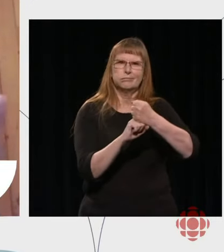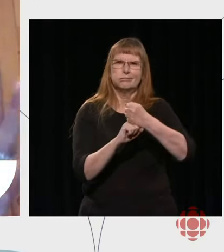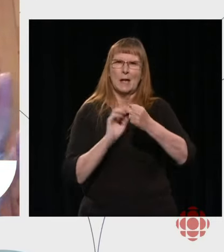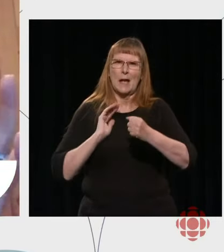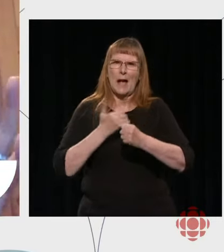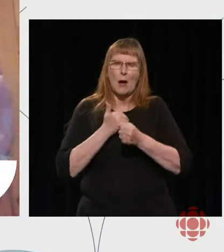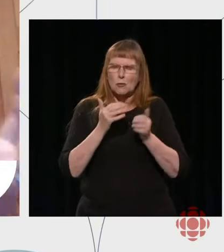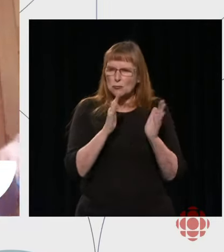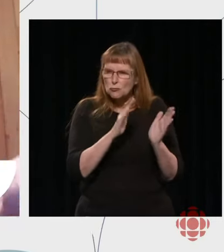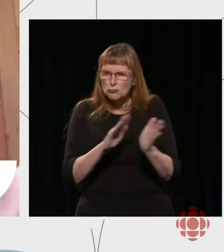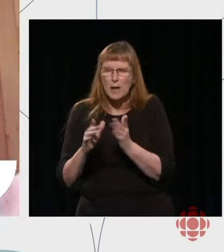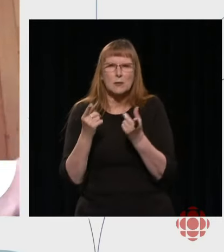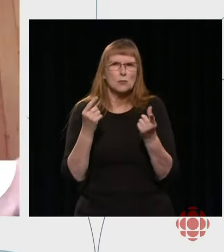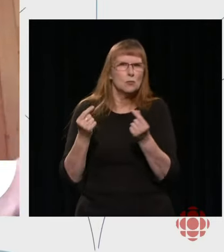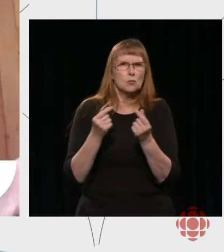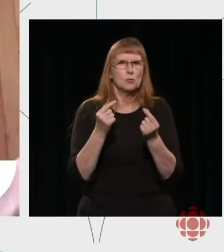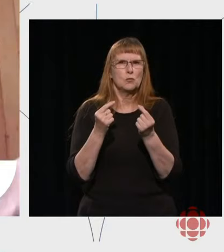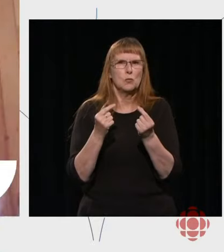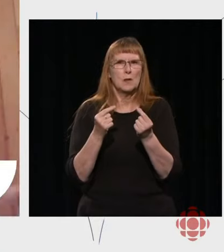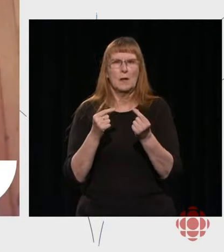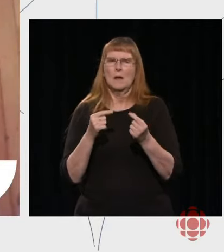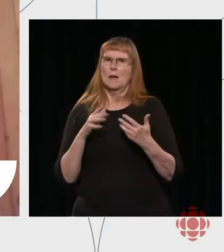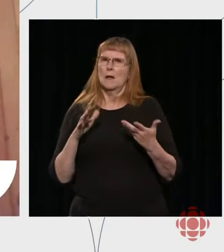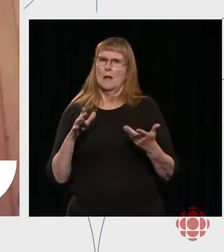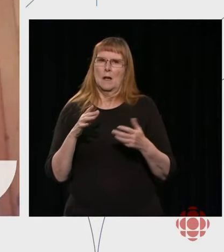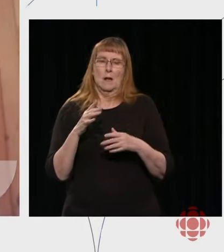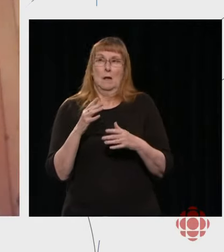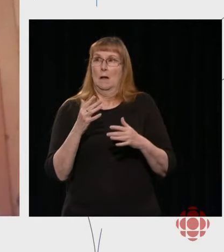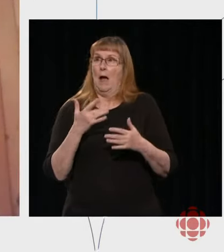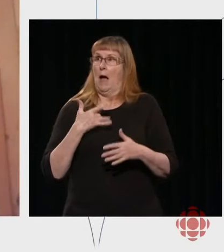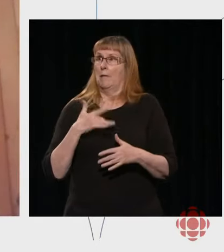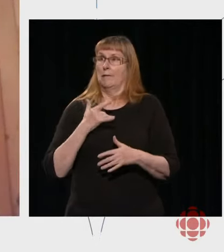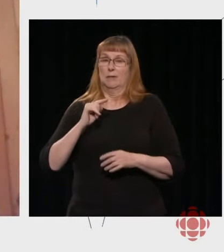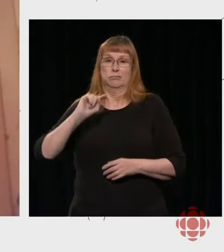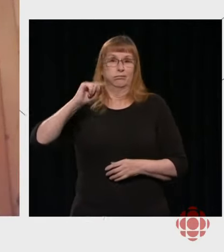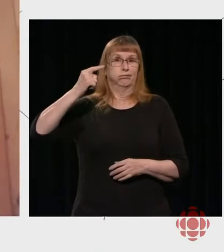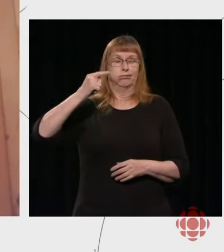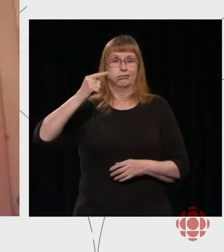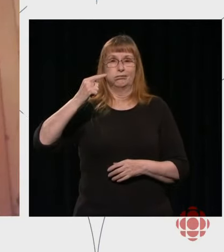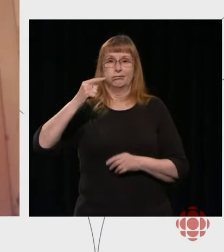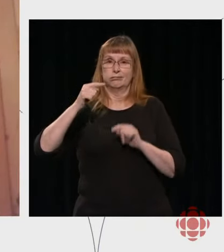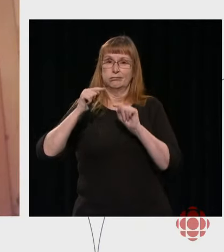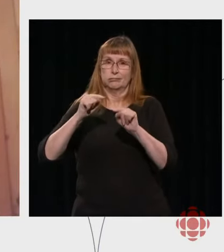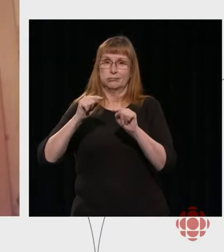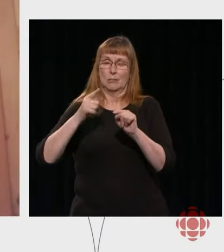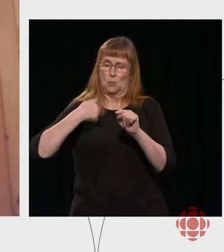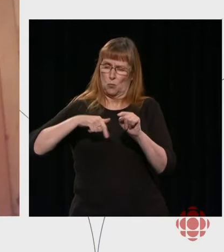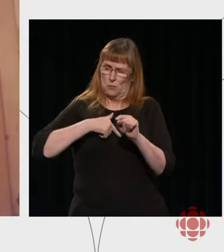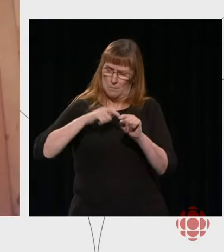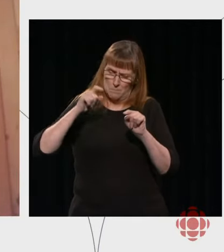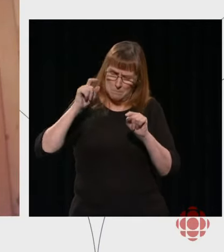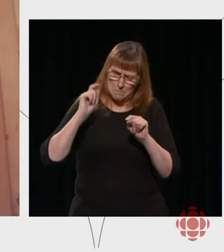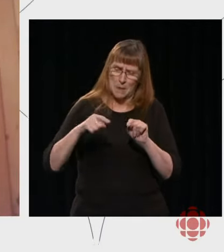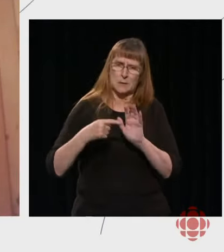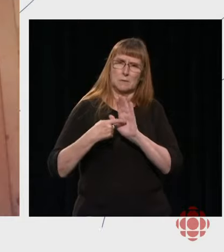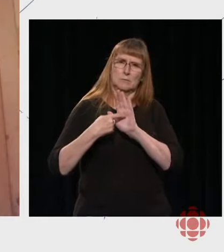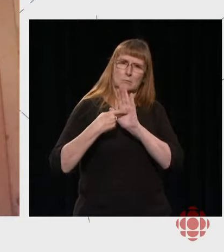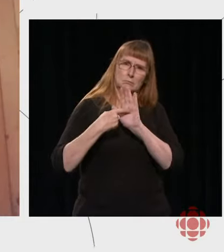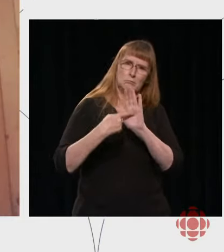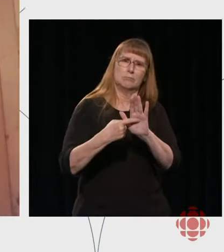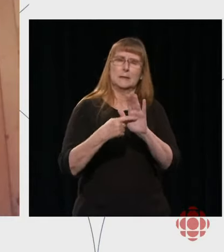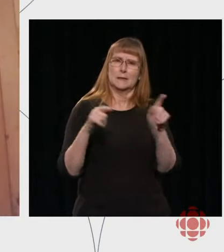strategy, you know, I think maybe the number one strategy is that we must reflect contemporary Canada.